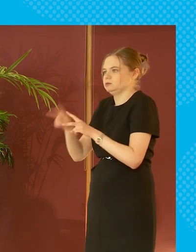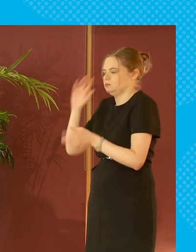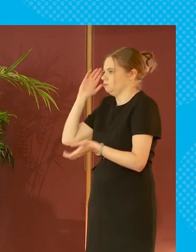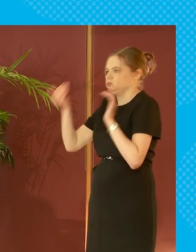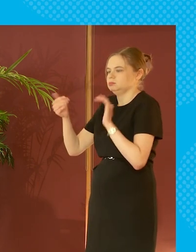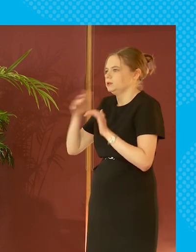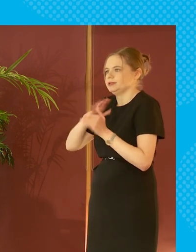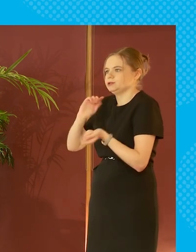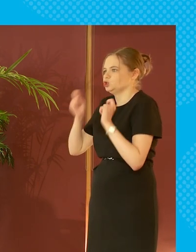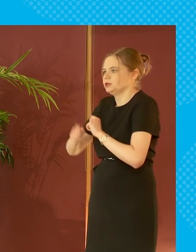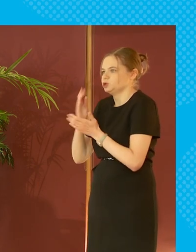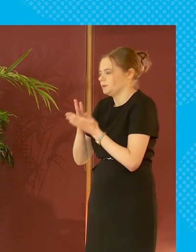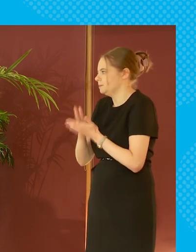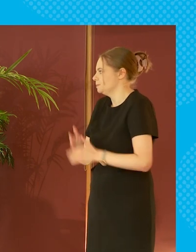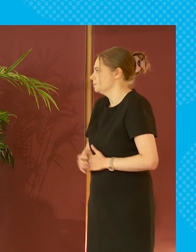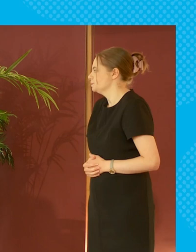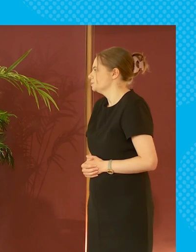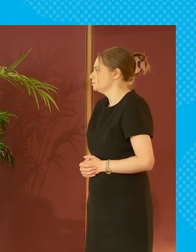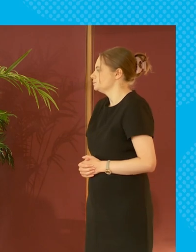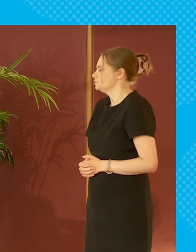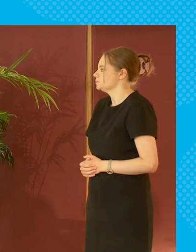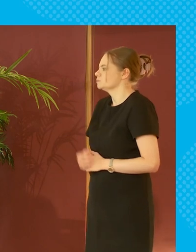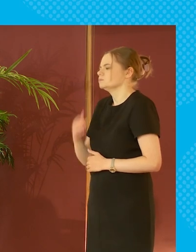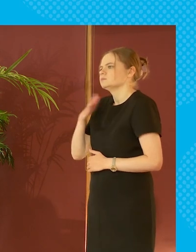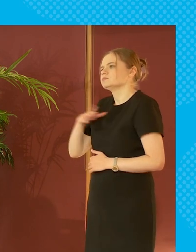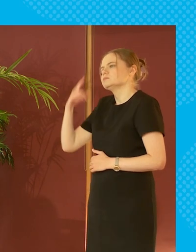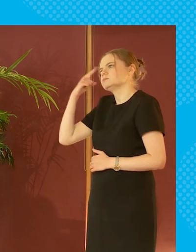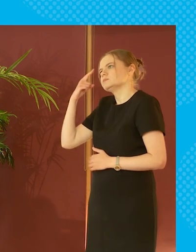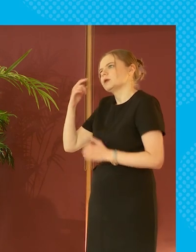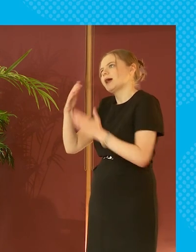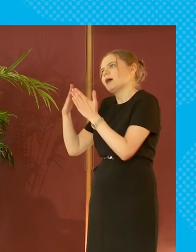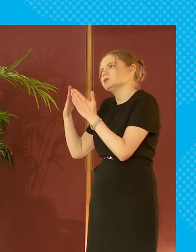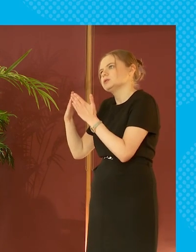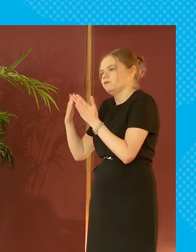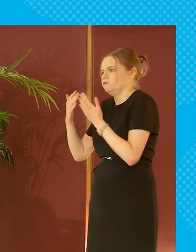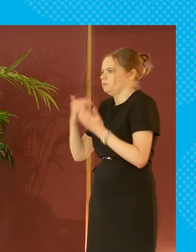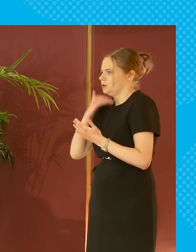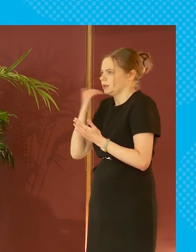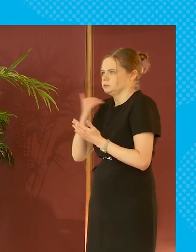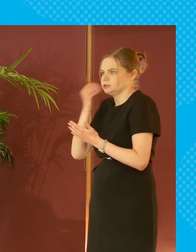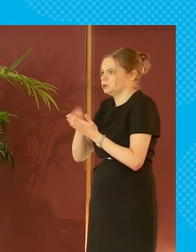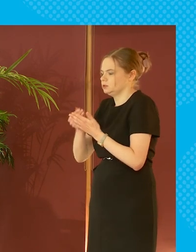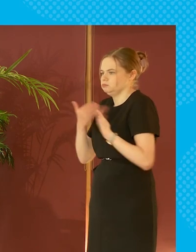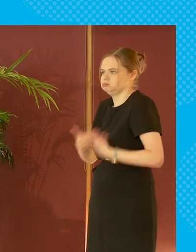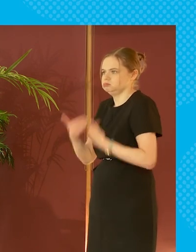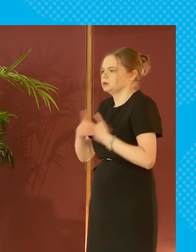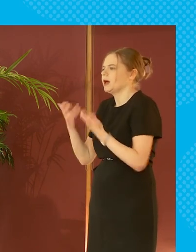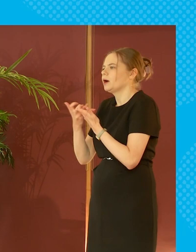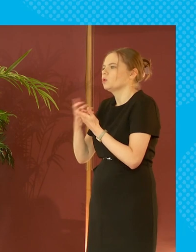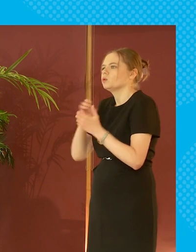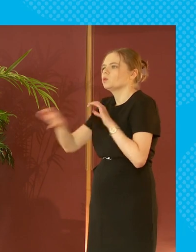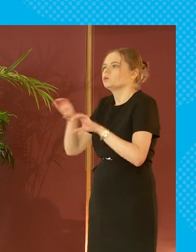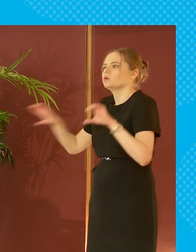is nuts it needs to change we need to think about how the wealth within our housing is is frankly distributed